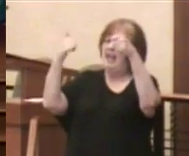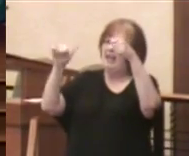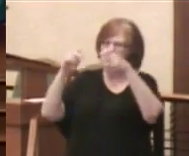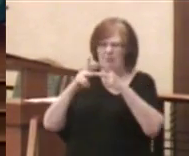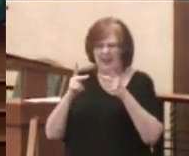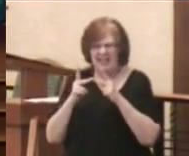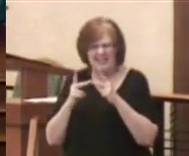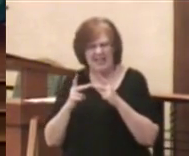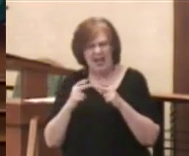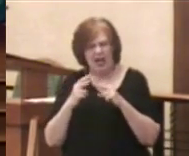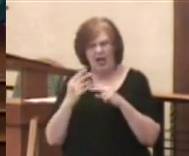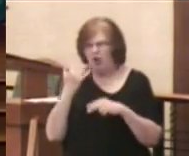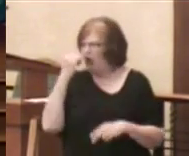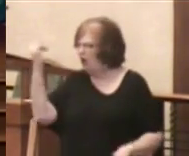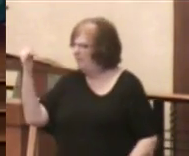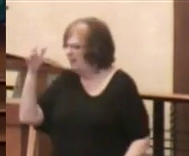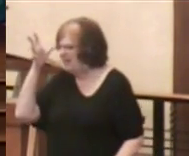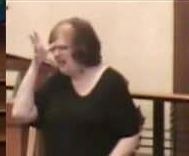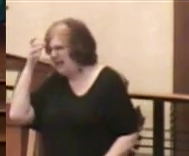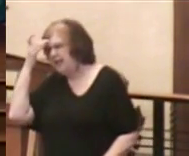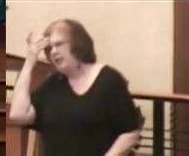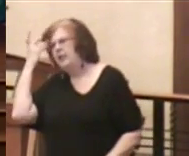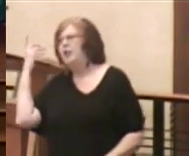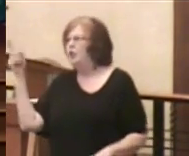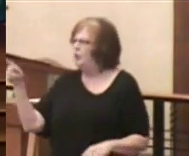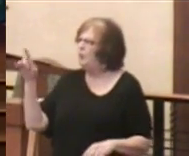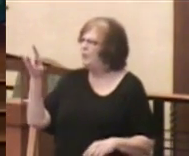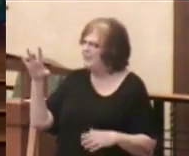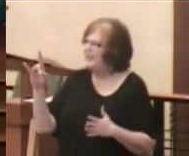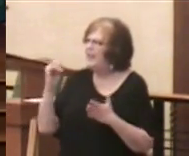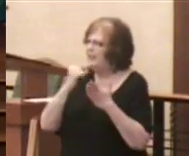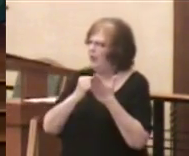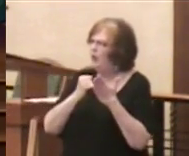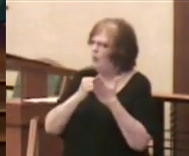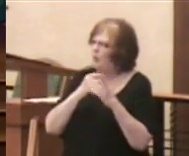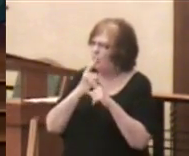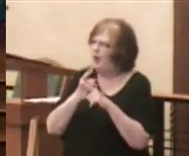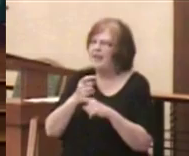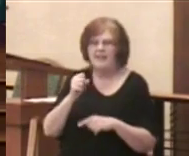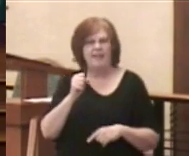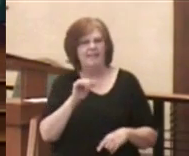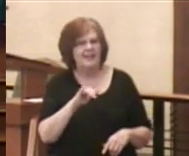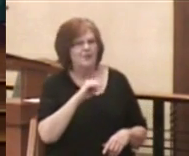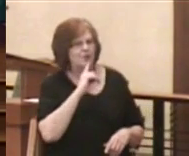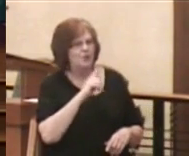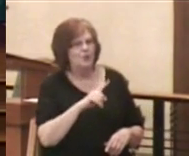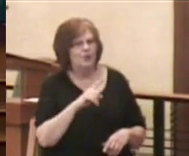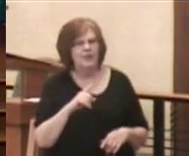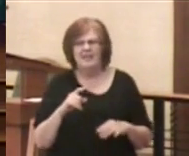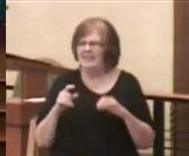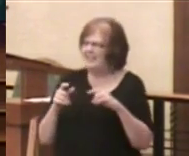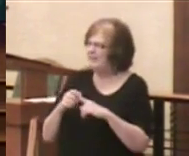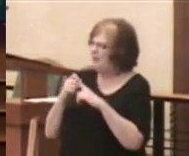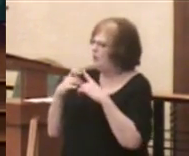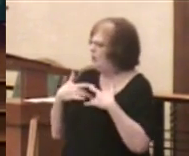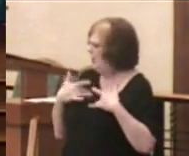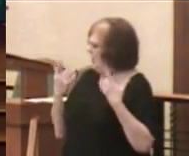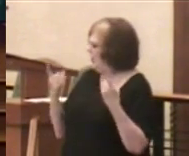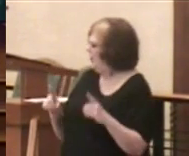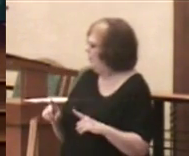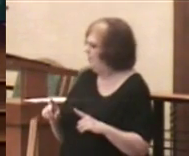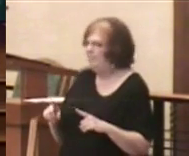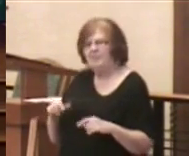I called my dad to say, you did the calligraphy, right? So that's true. And he said, oh yeah, was there a special occasion? You know,